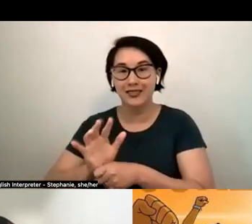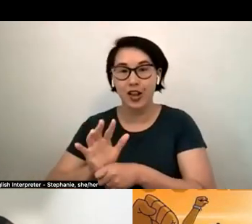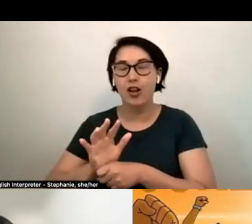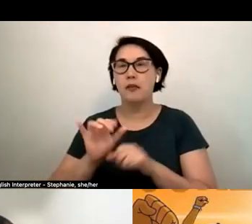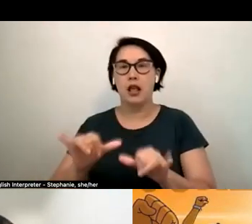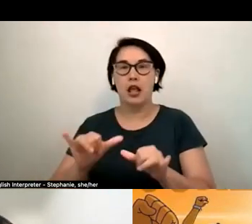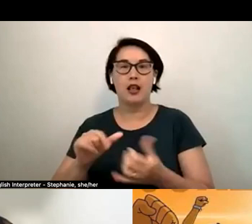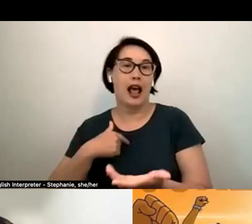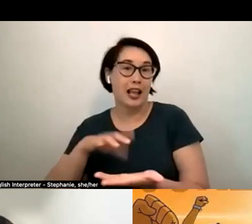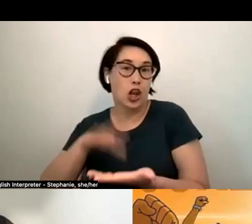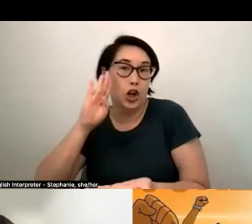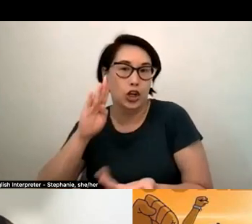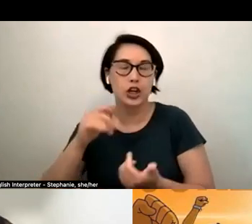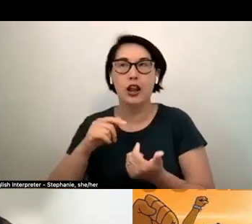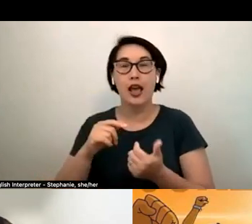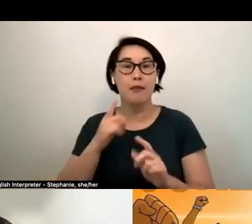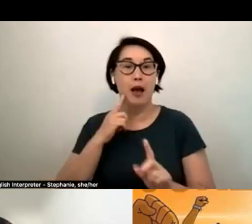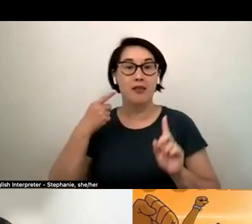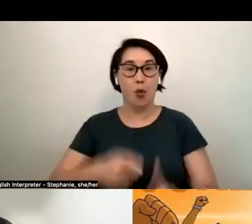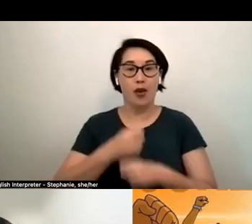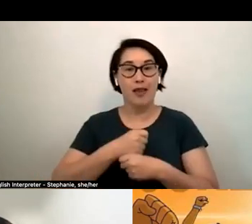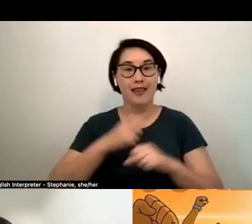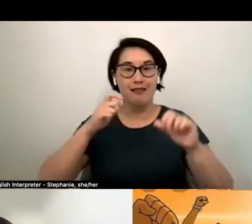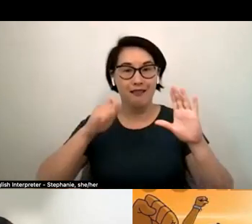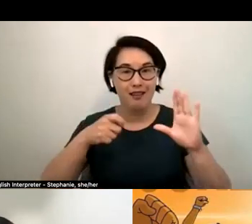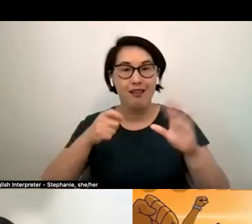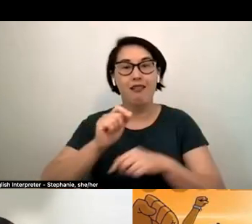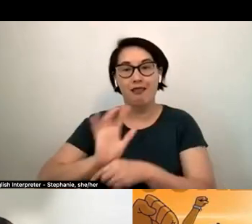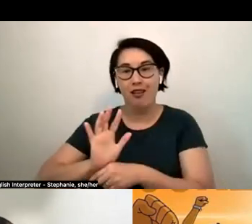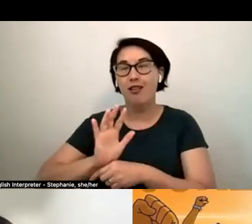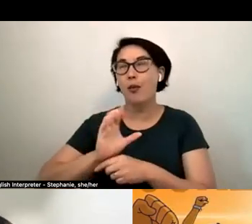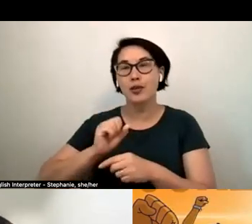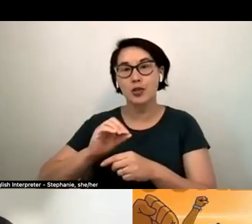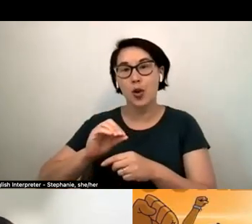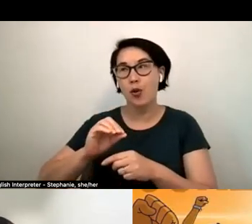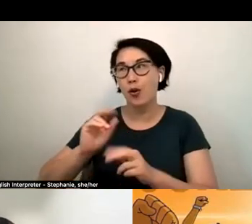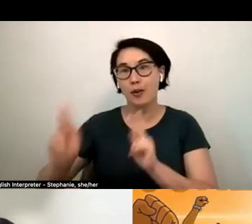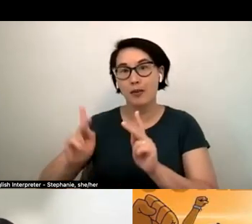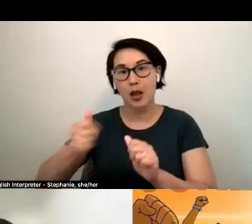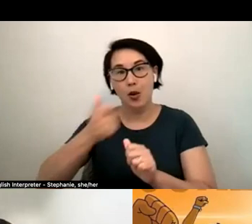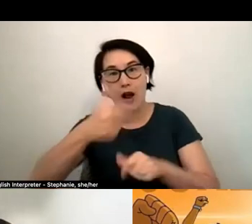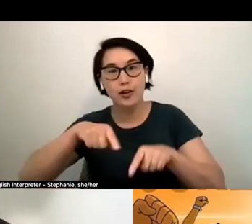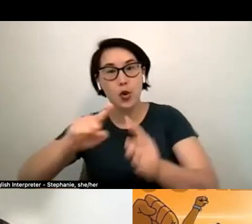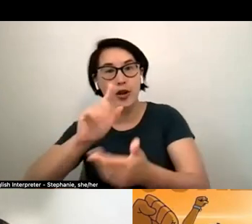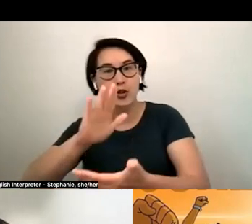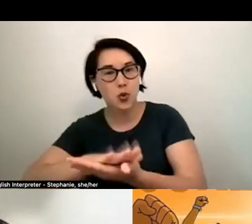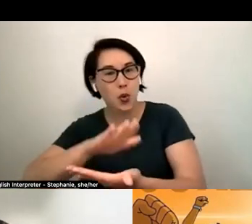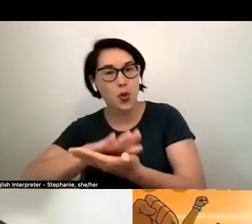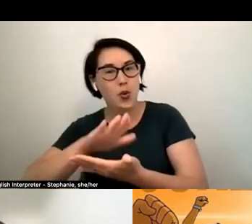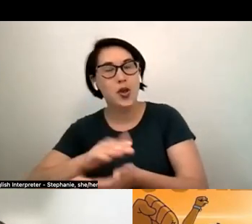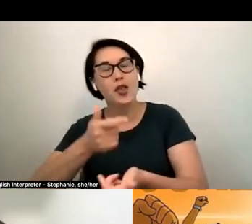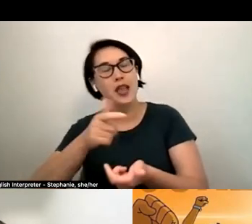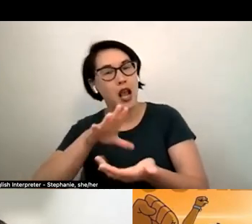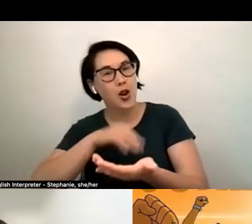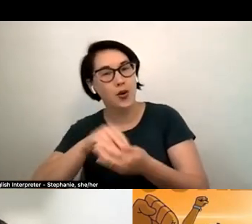film so it could be taught in school so people could learn more about um our history but also how we how we